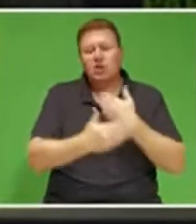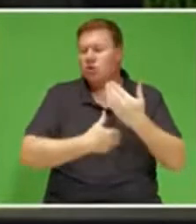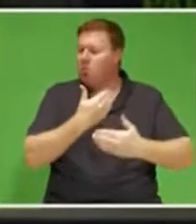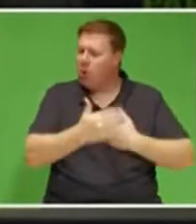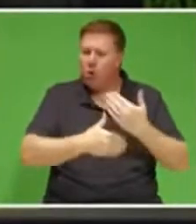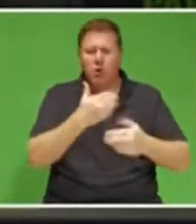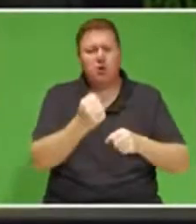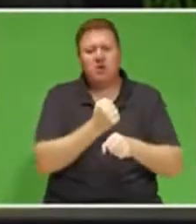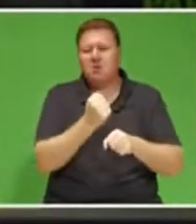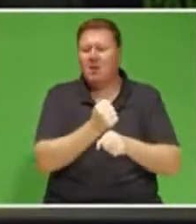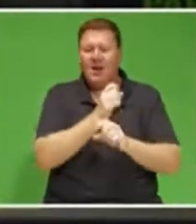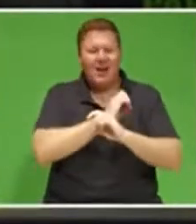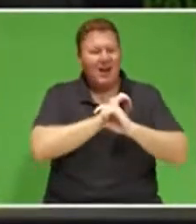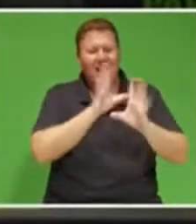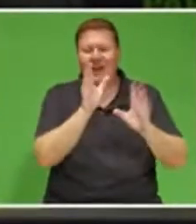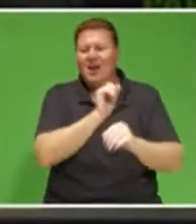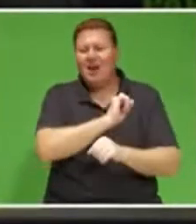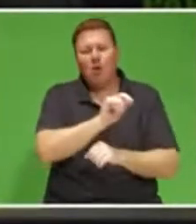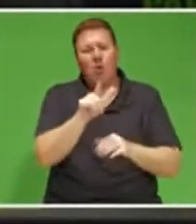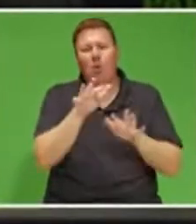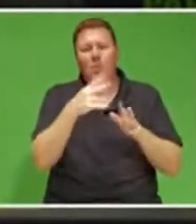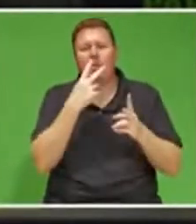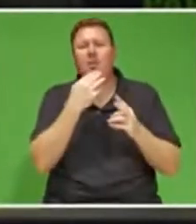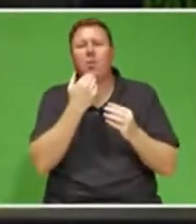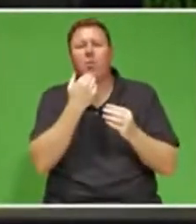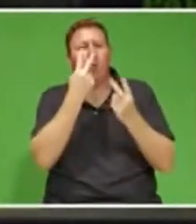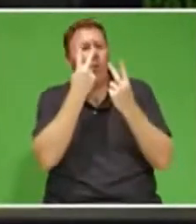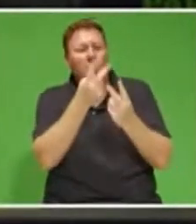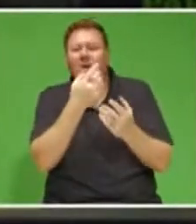clear to everyone who cares to look.